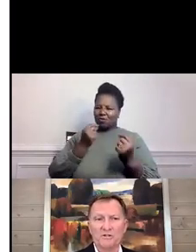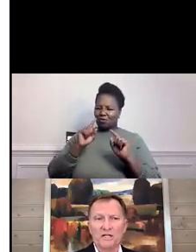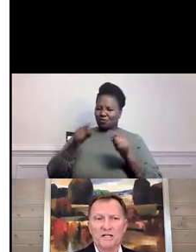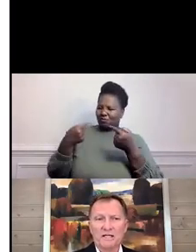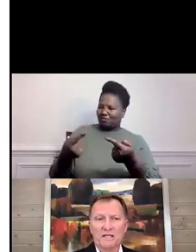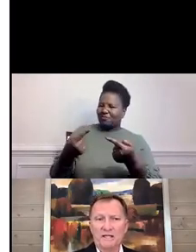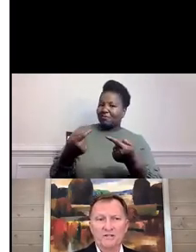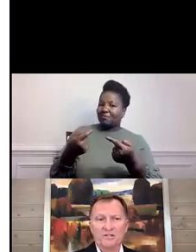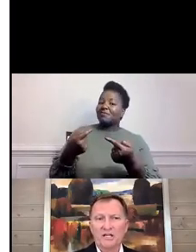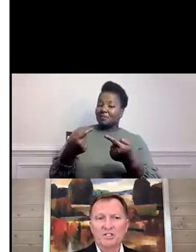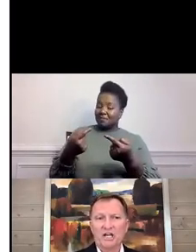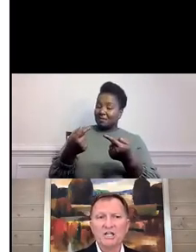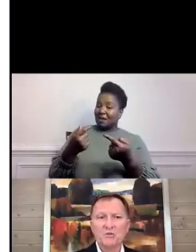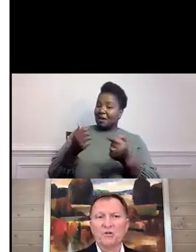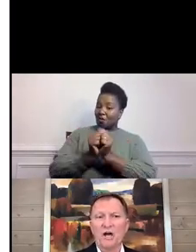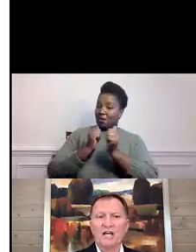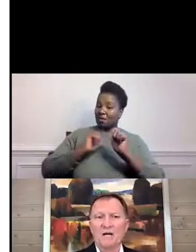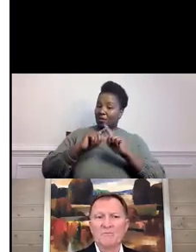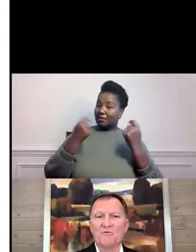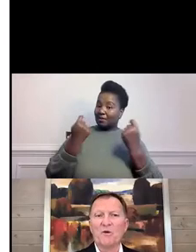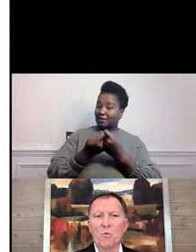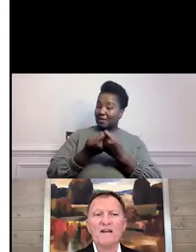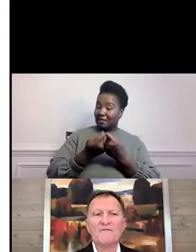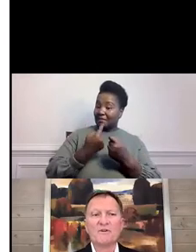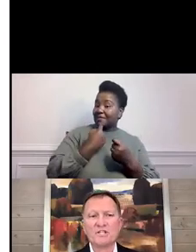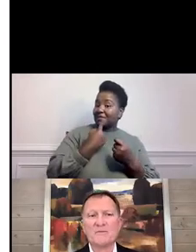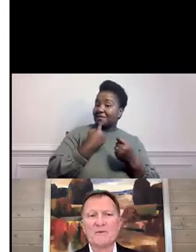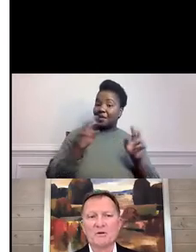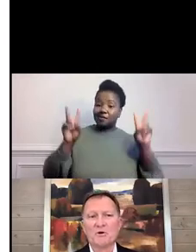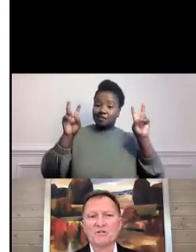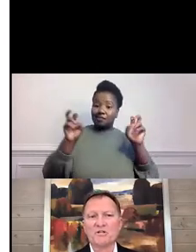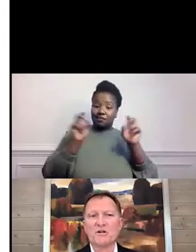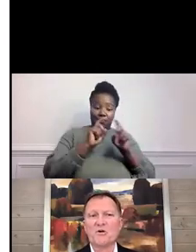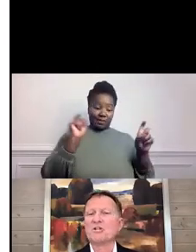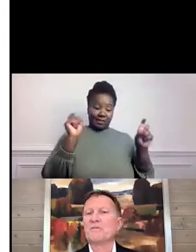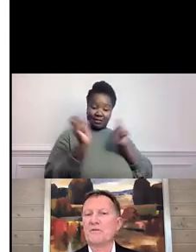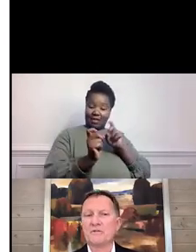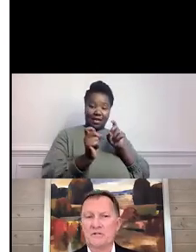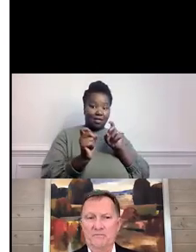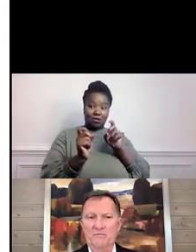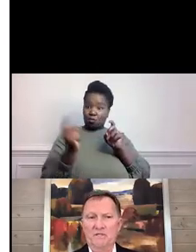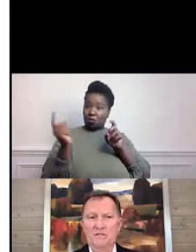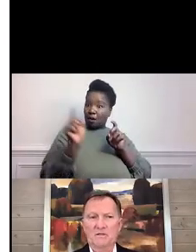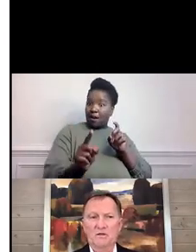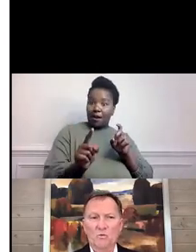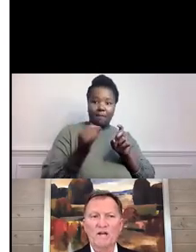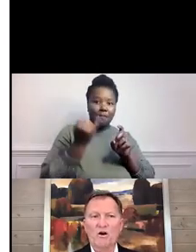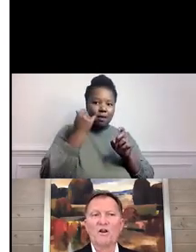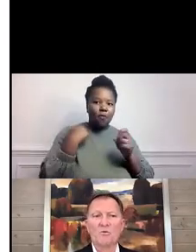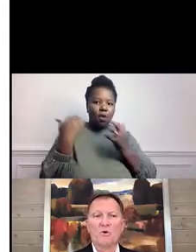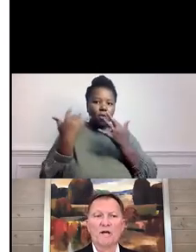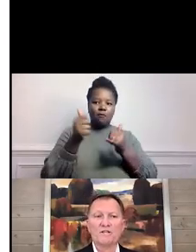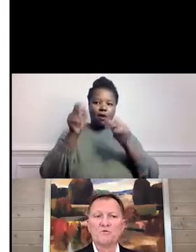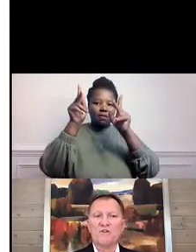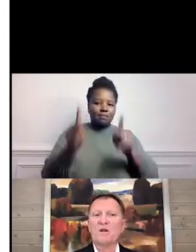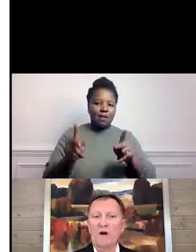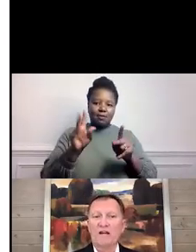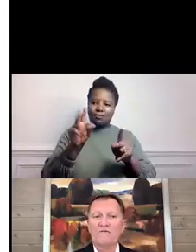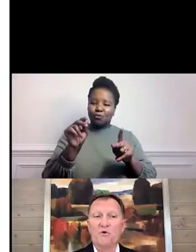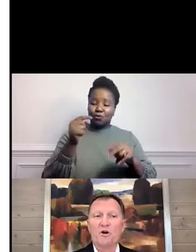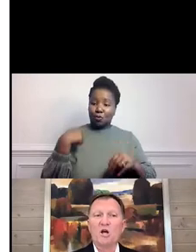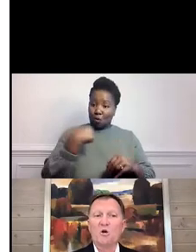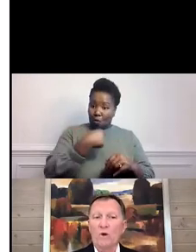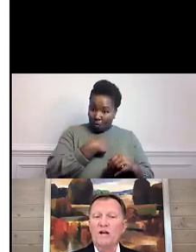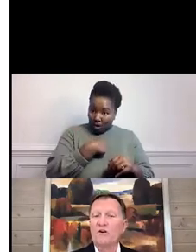years, is change will not come if we wait for some other person or some other time. We are the ones we've been